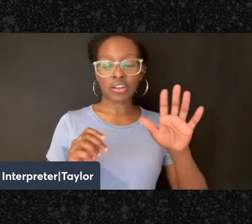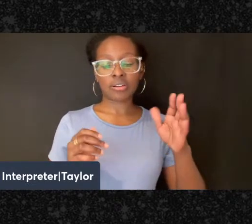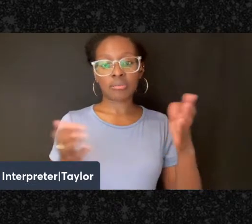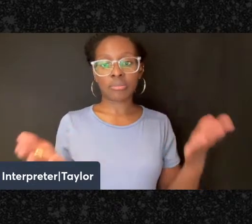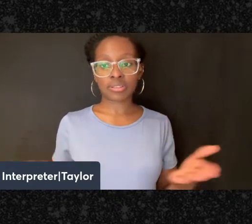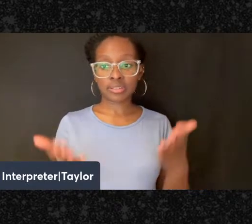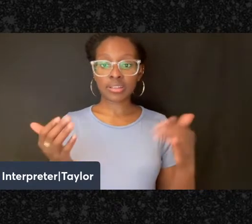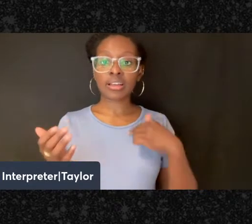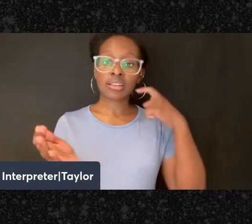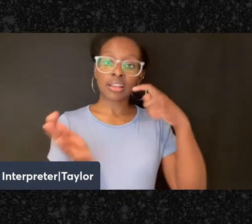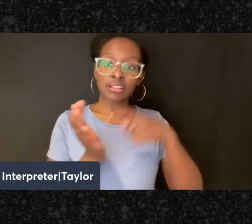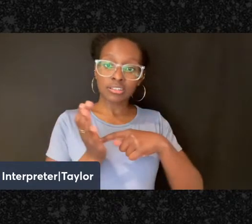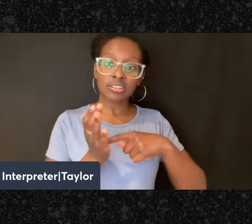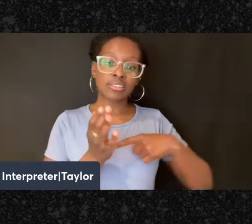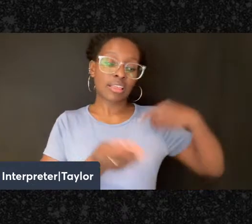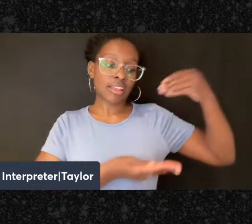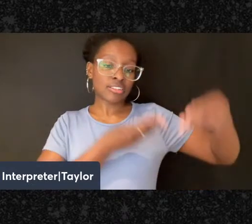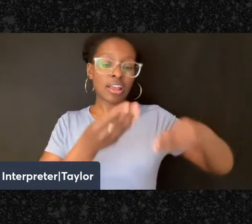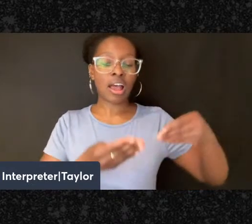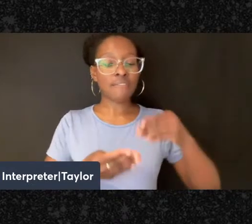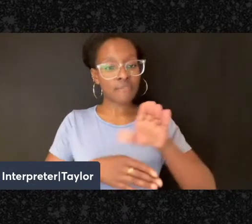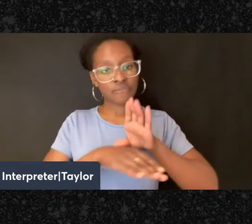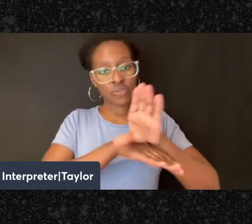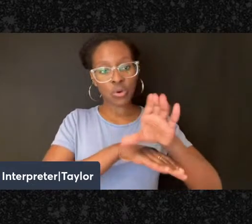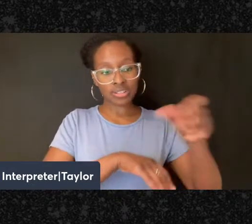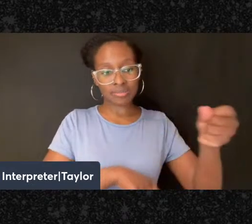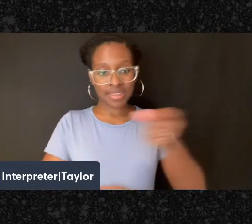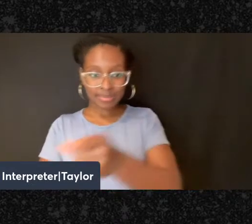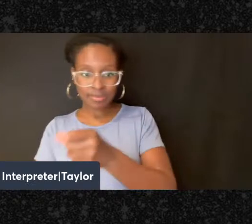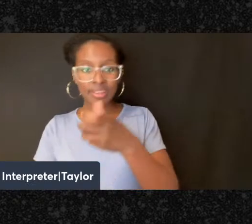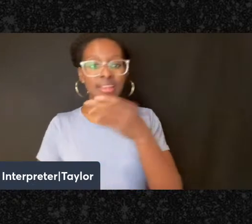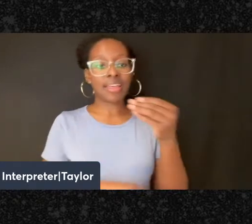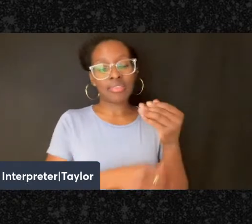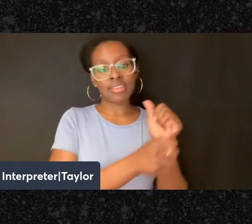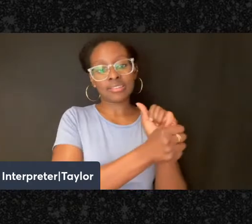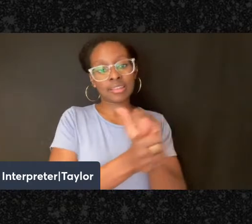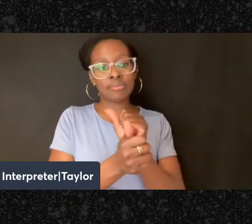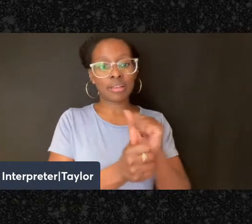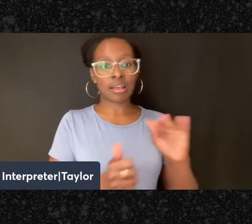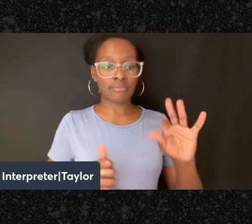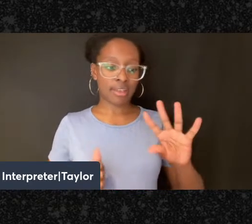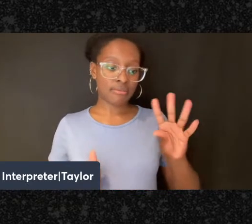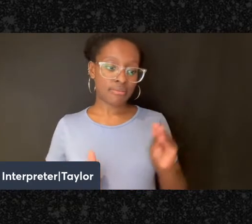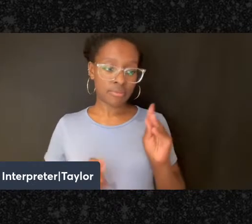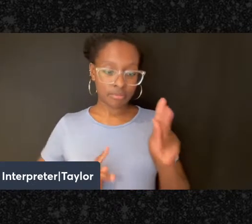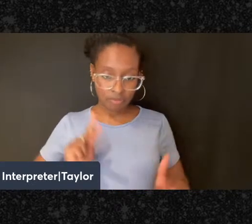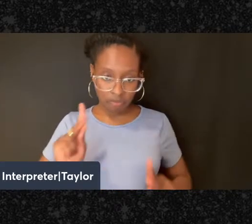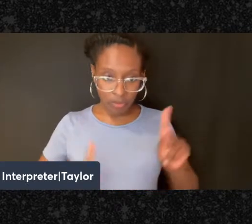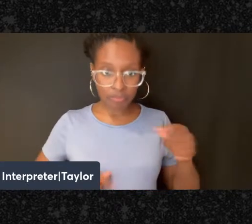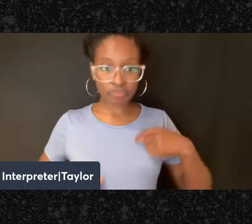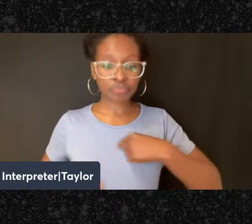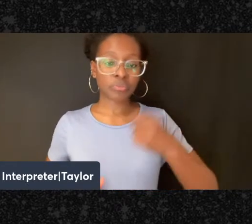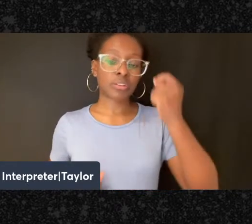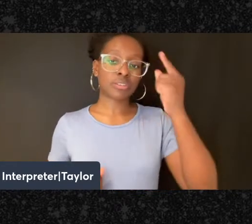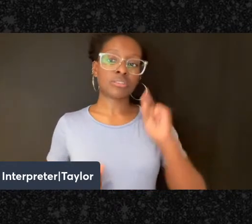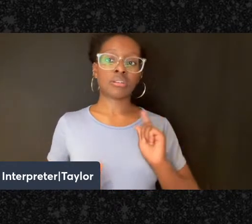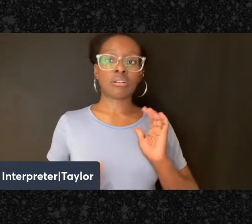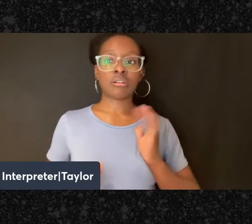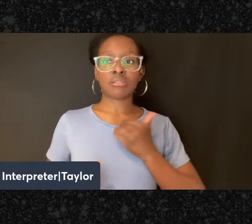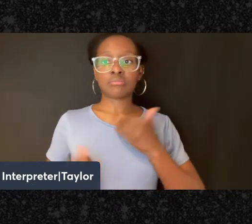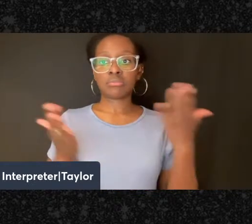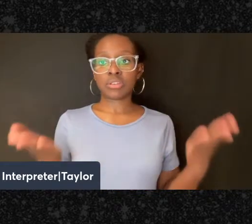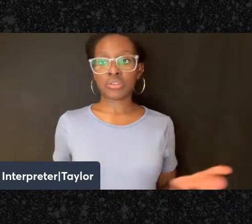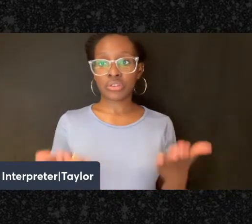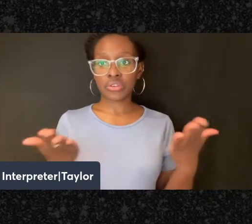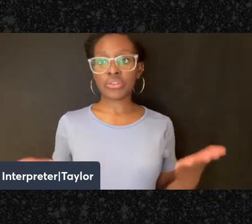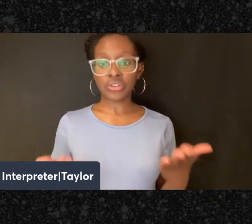the legacy of forced displacement and enslavement of African people. We understand that our existence, those of